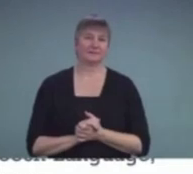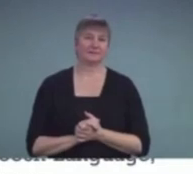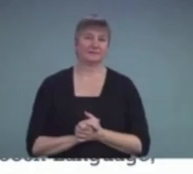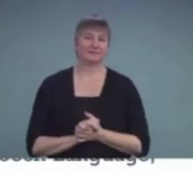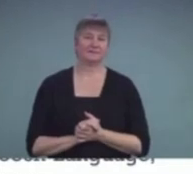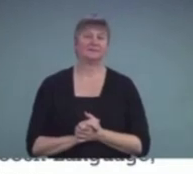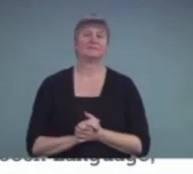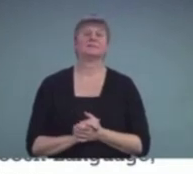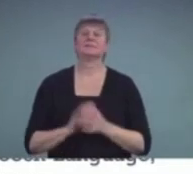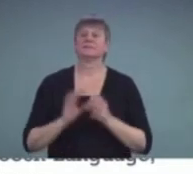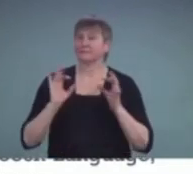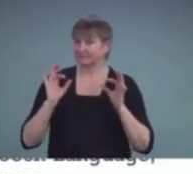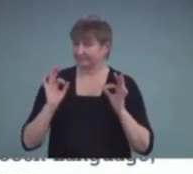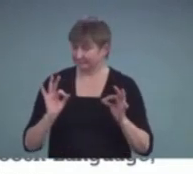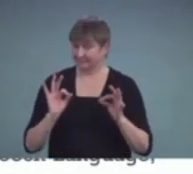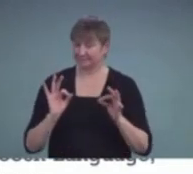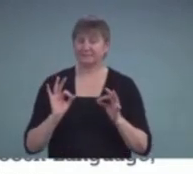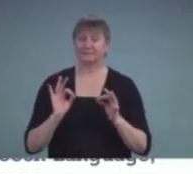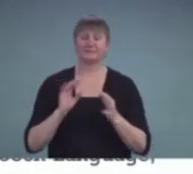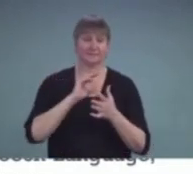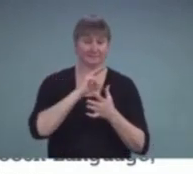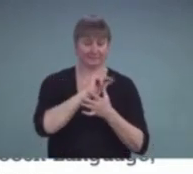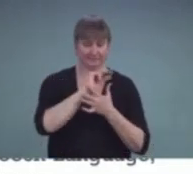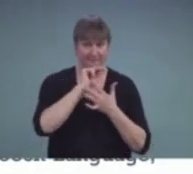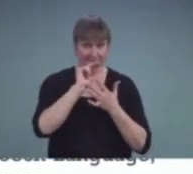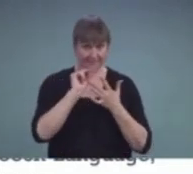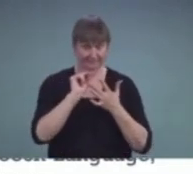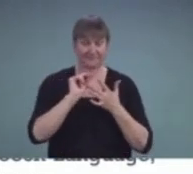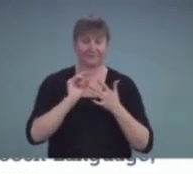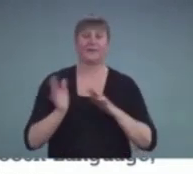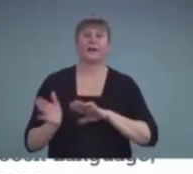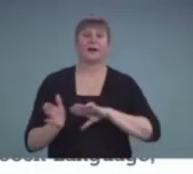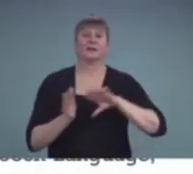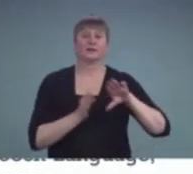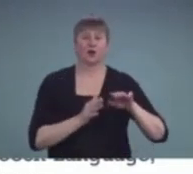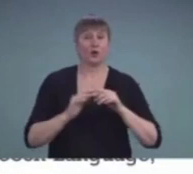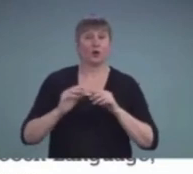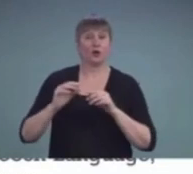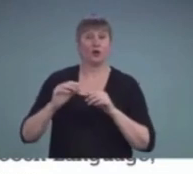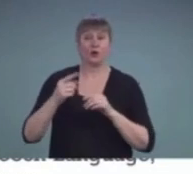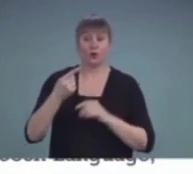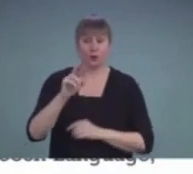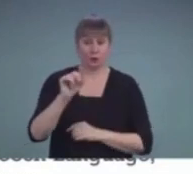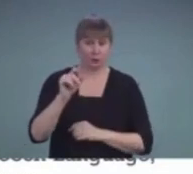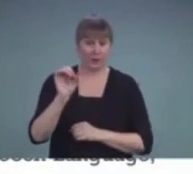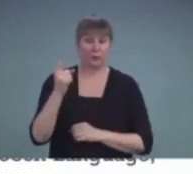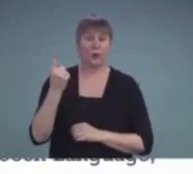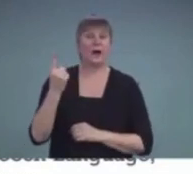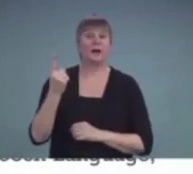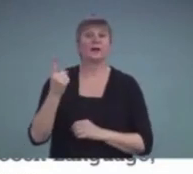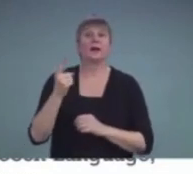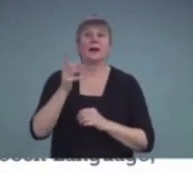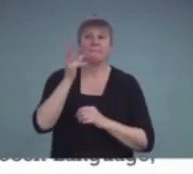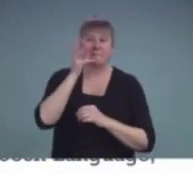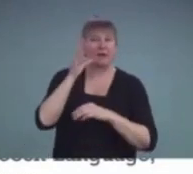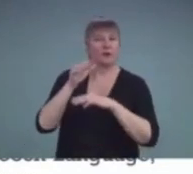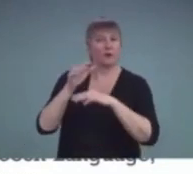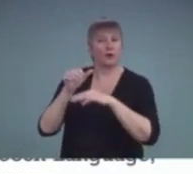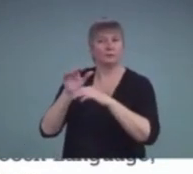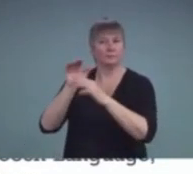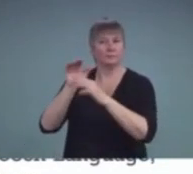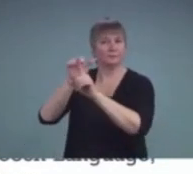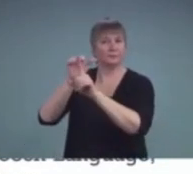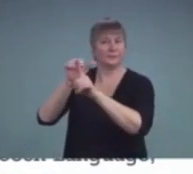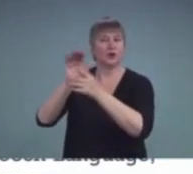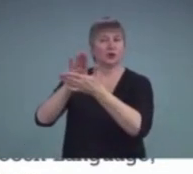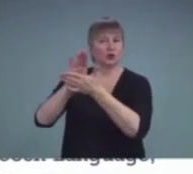In first grade, then, his mother referred him for special education. And I am going to do my